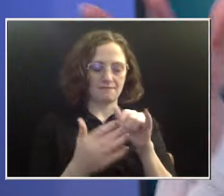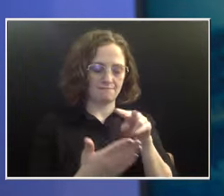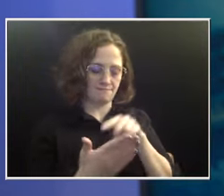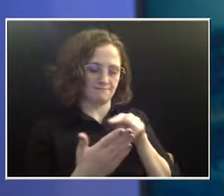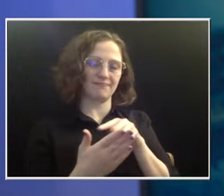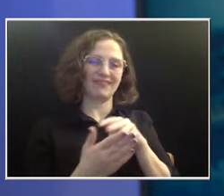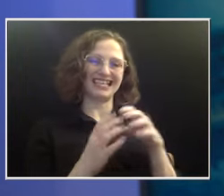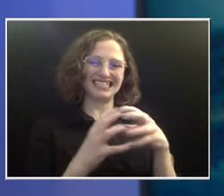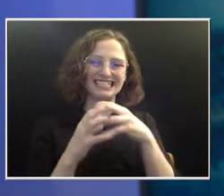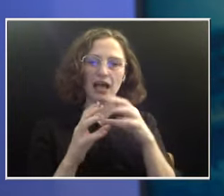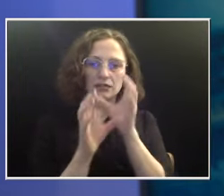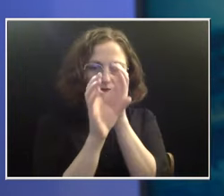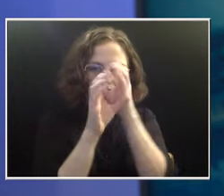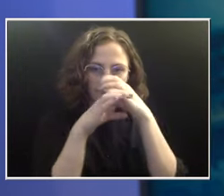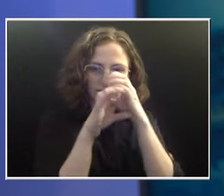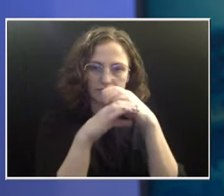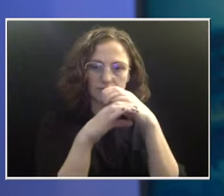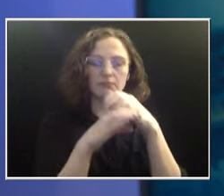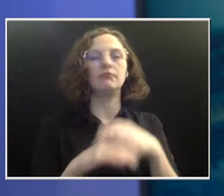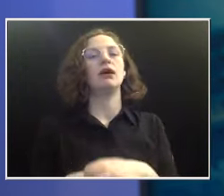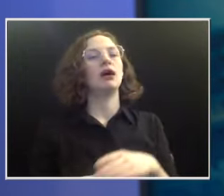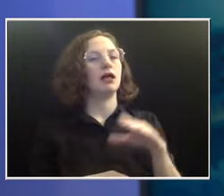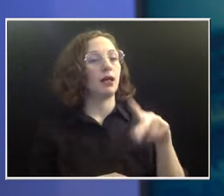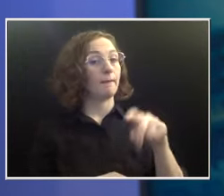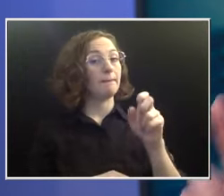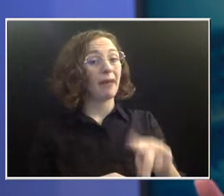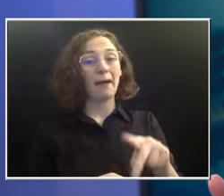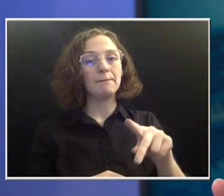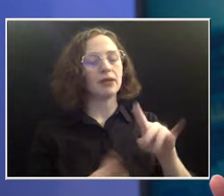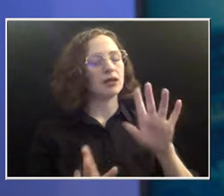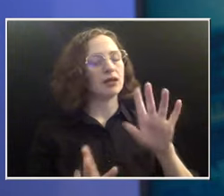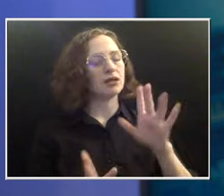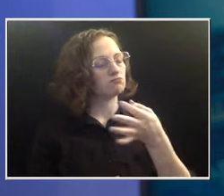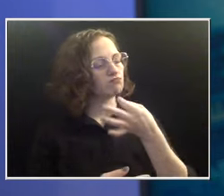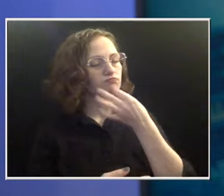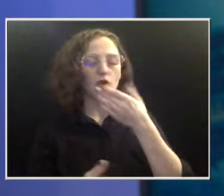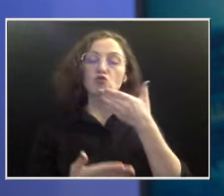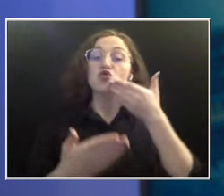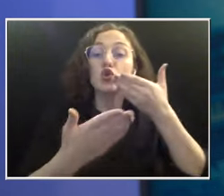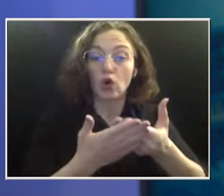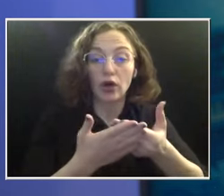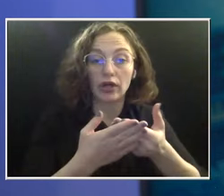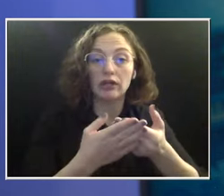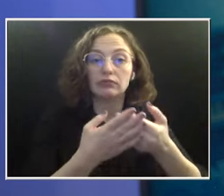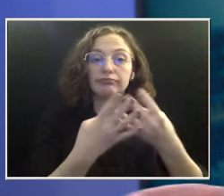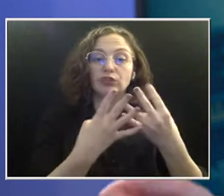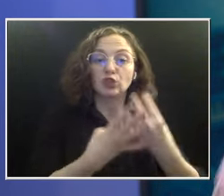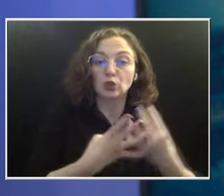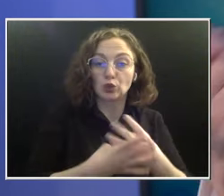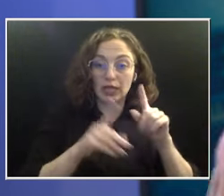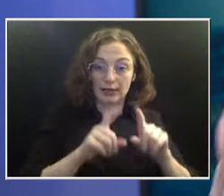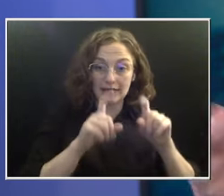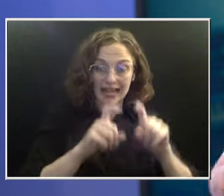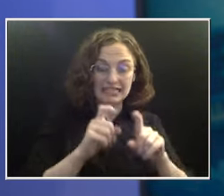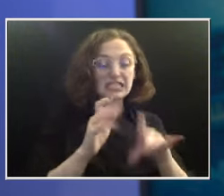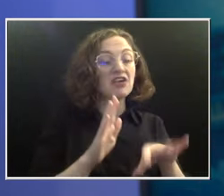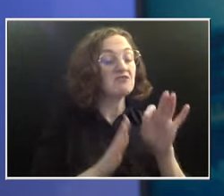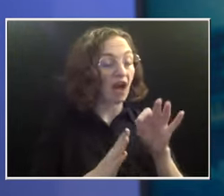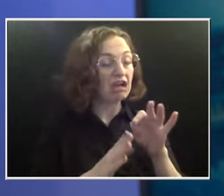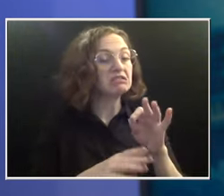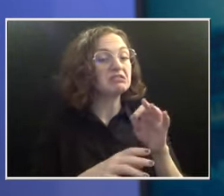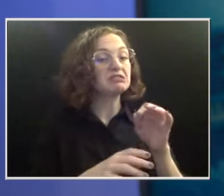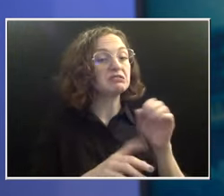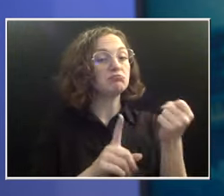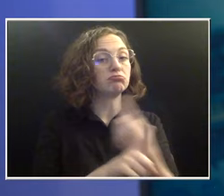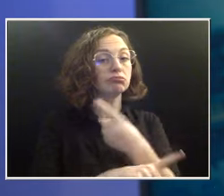it's really good at picking up abnormal cells. But it's not perfect, meaning, like, it's not, it'll pick, it'll have a lot of false